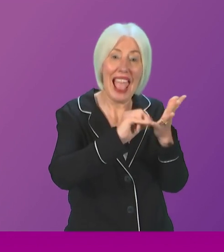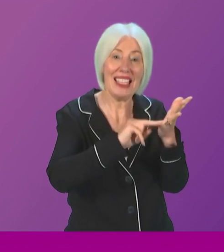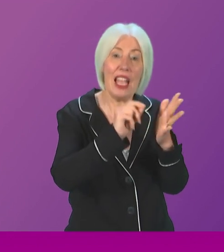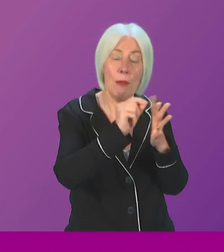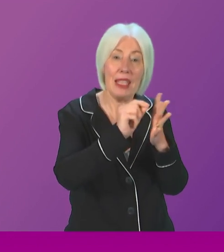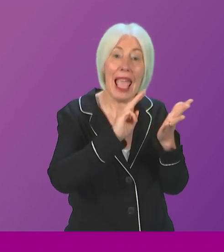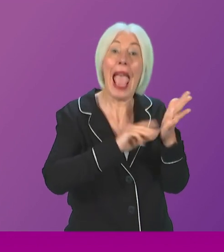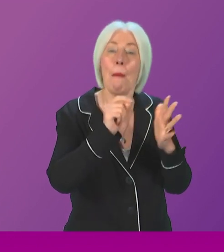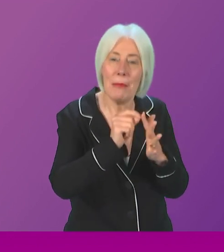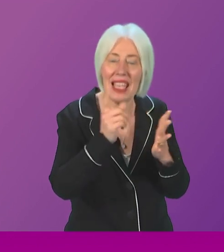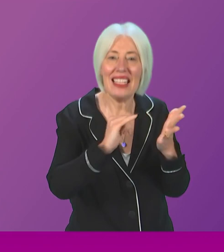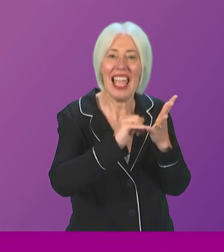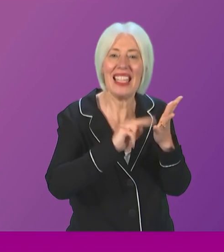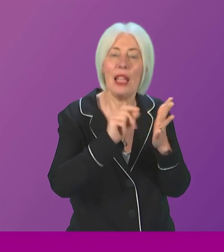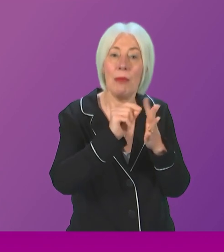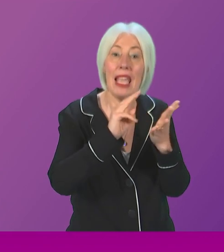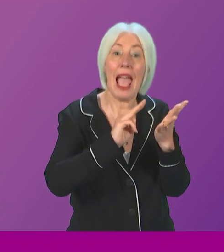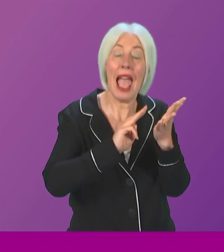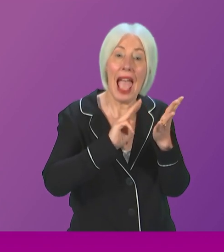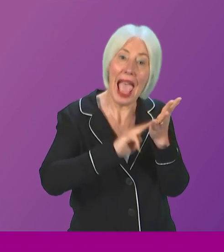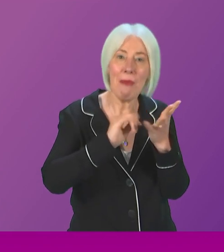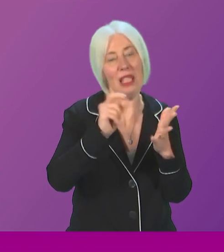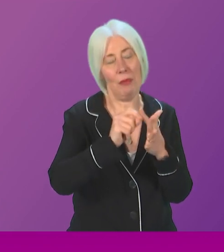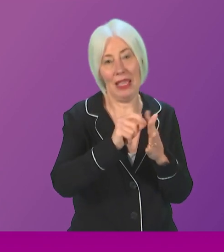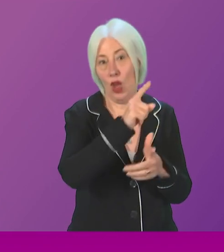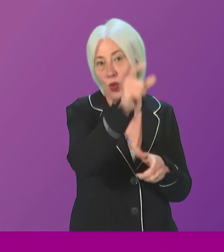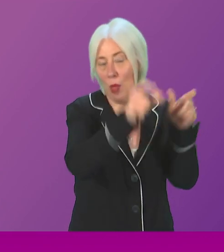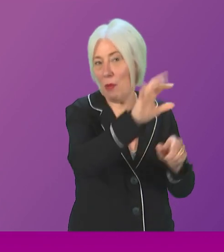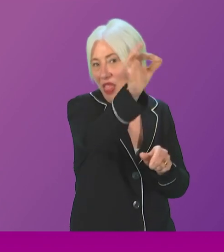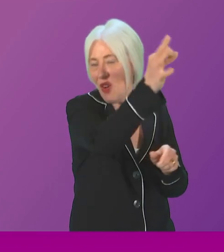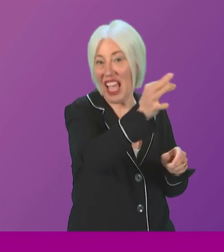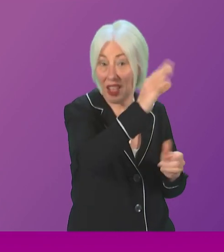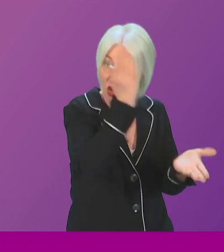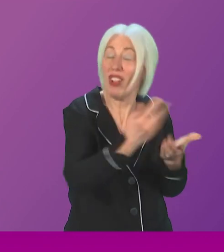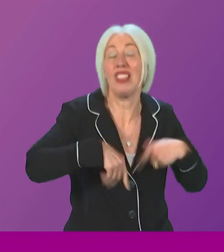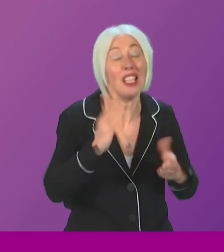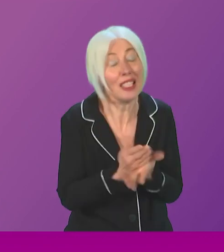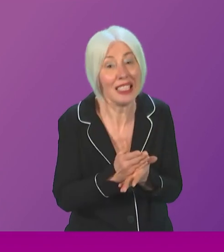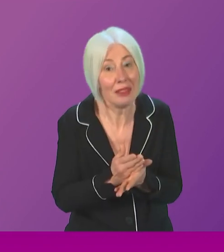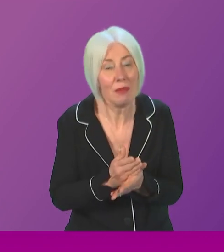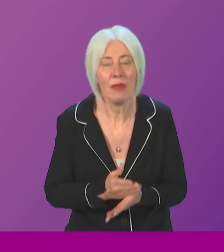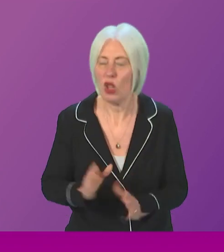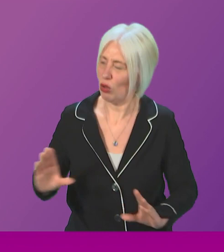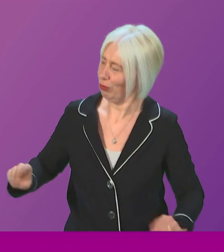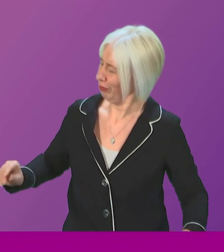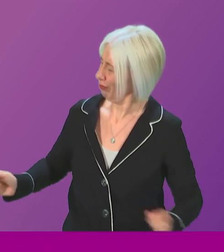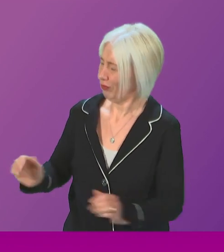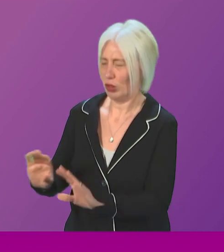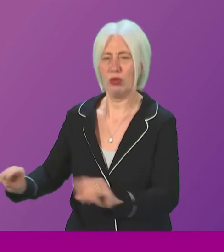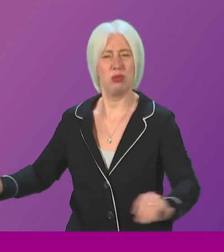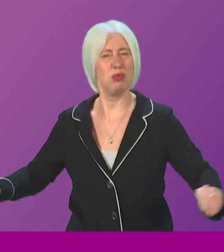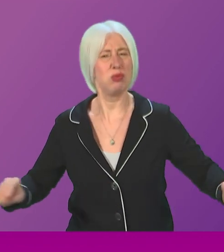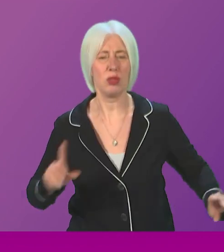MSP to the people of the Western Isles? Absolutely do trust us. Members, members, we need to hear the first minister respond.